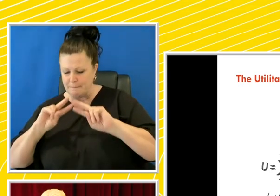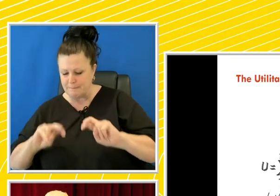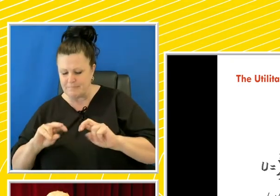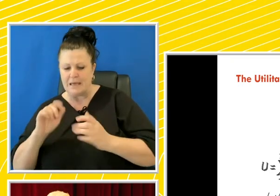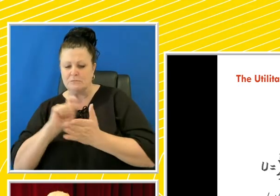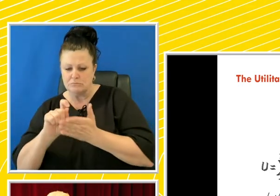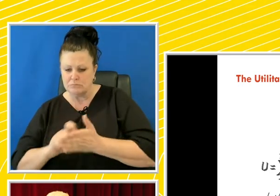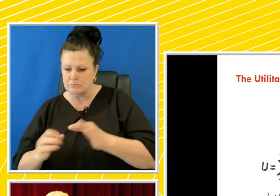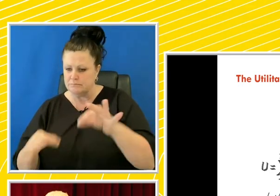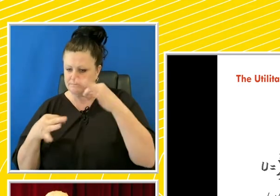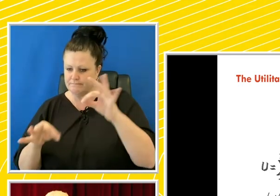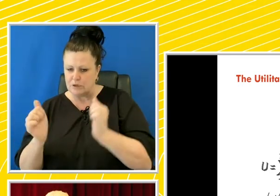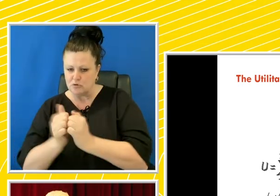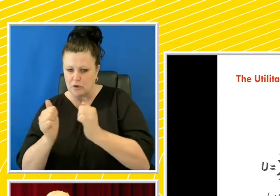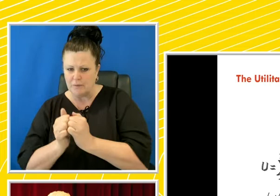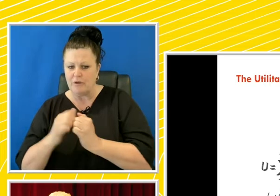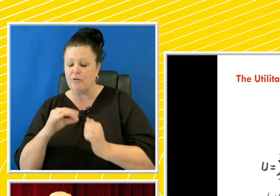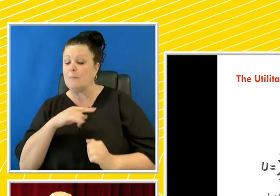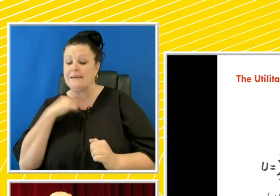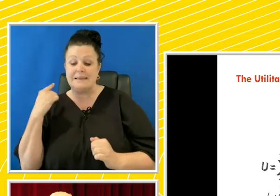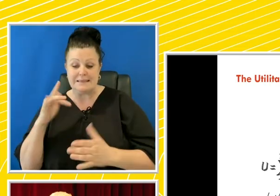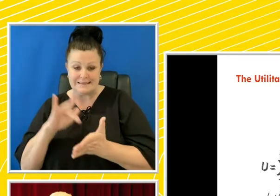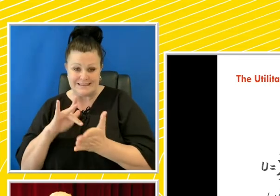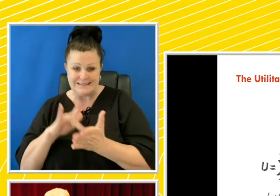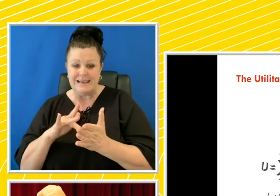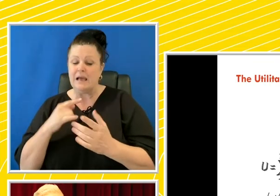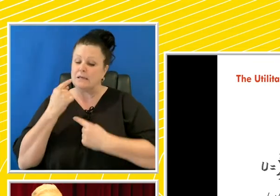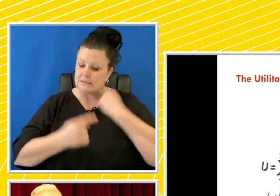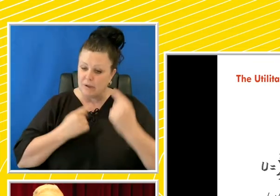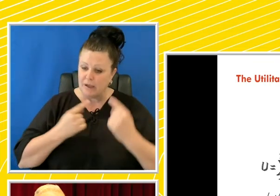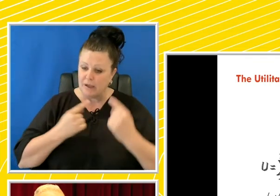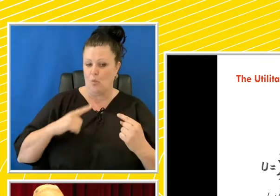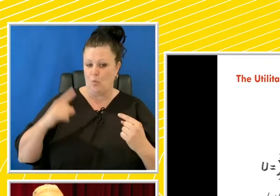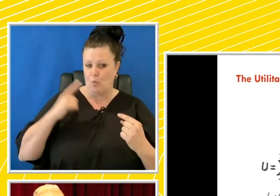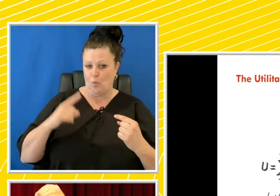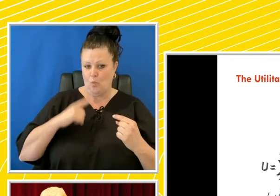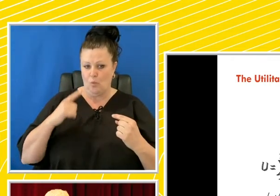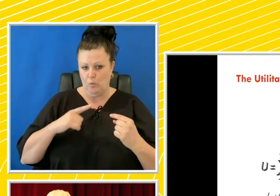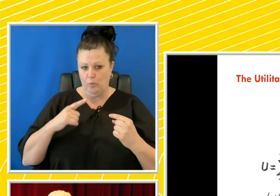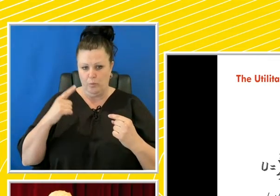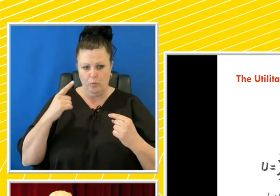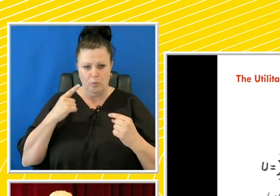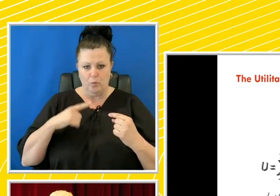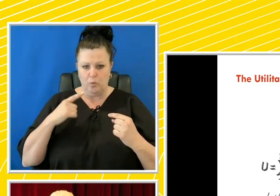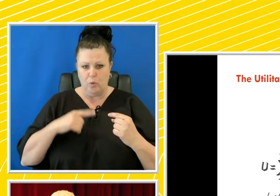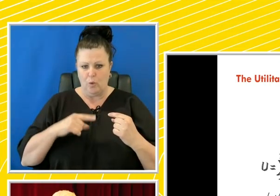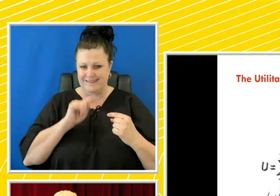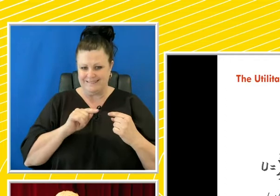Hatham Killing Center providing the economic rationalisation for the axion T4 component of the krunk and mortar,